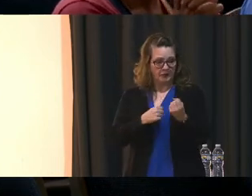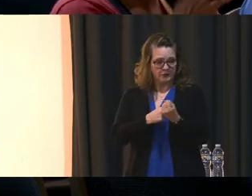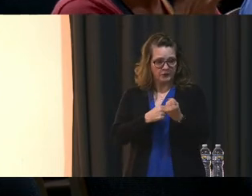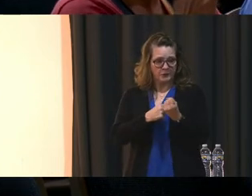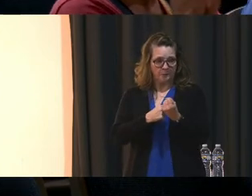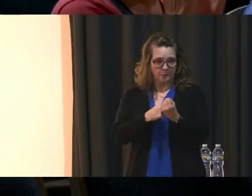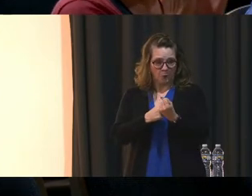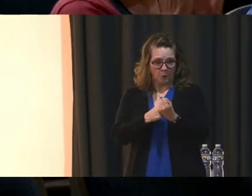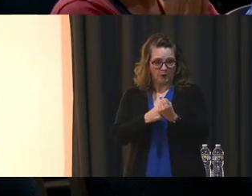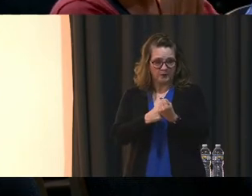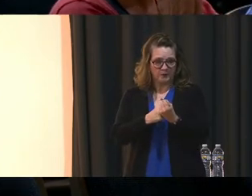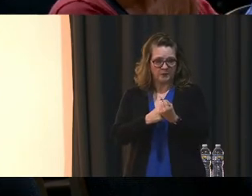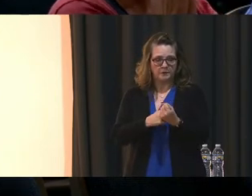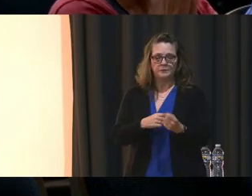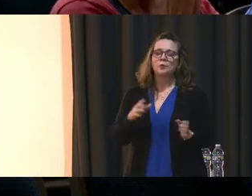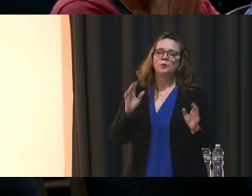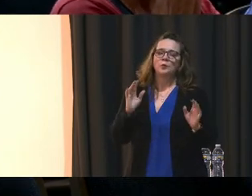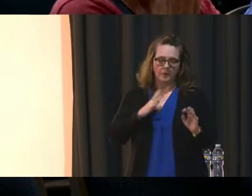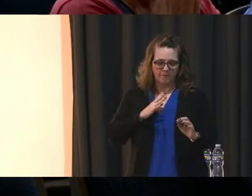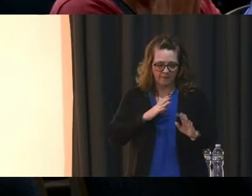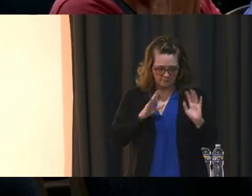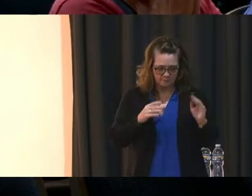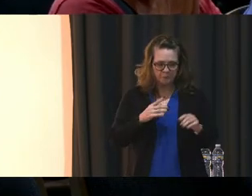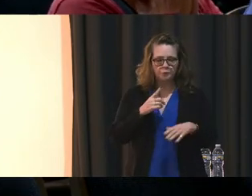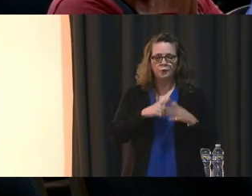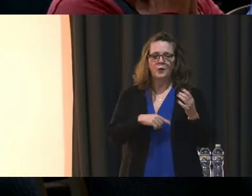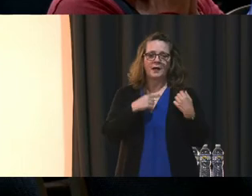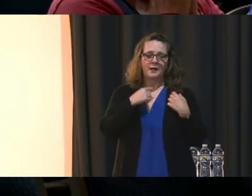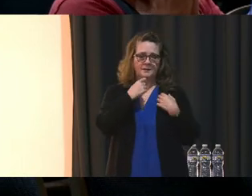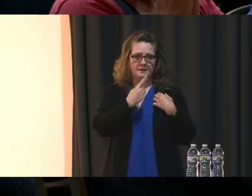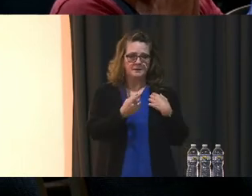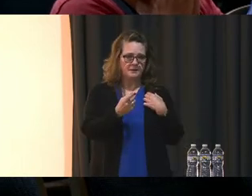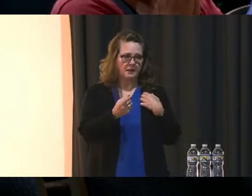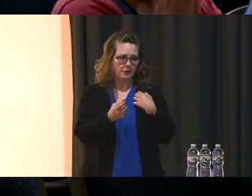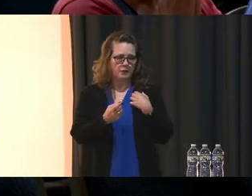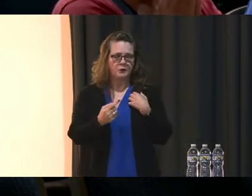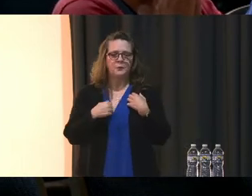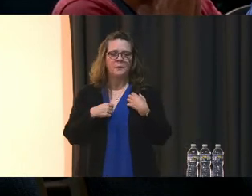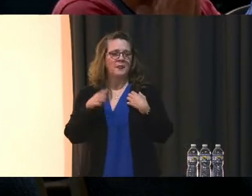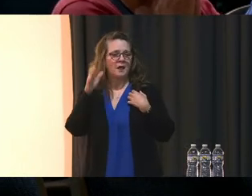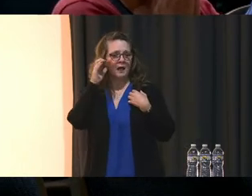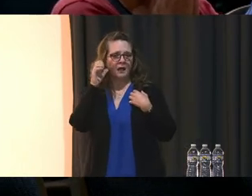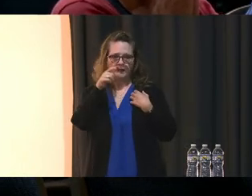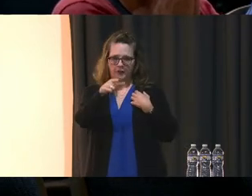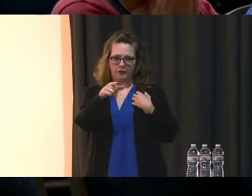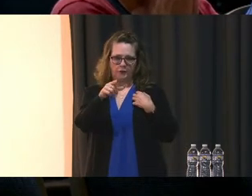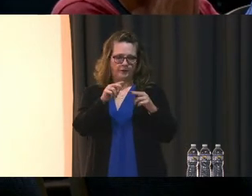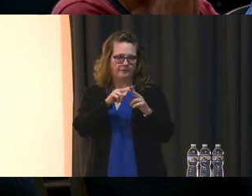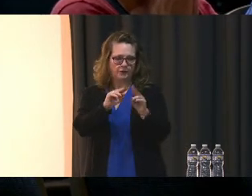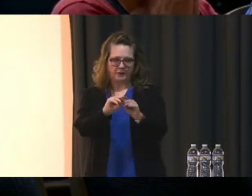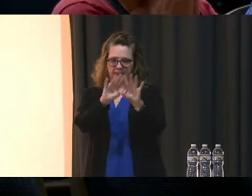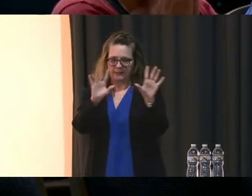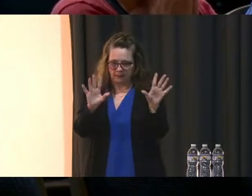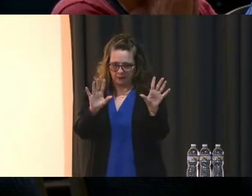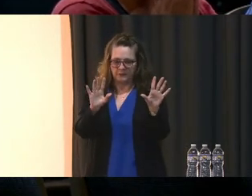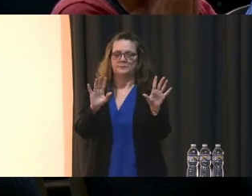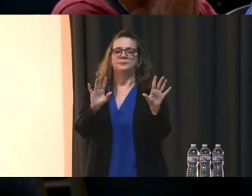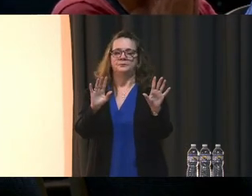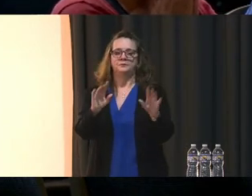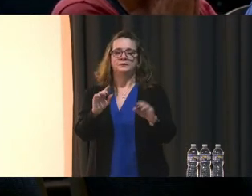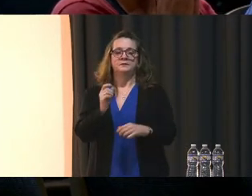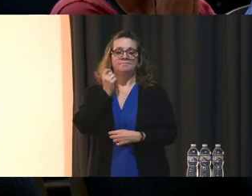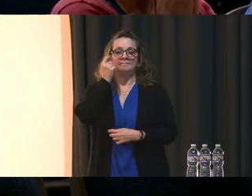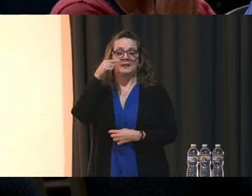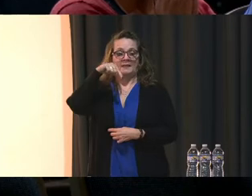done So what I can tell you is that I've heard you loud and clear And not only does High Point